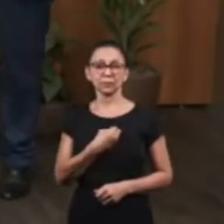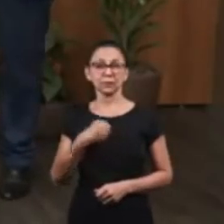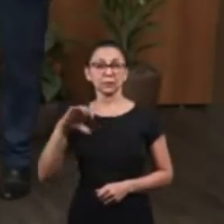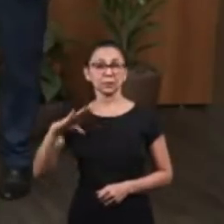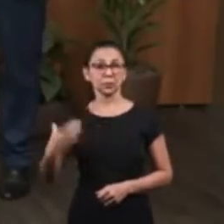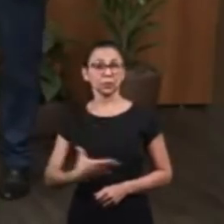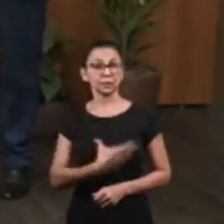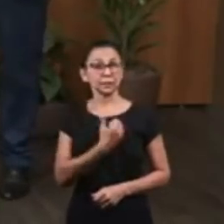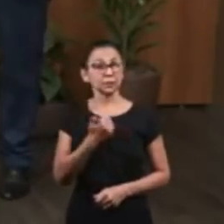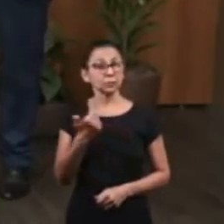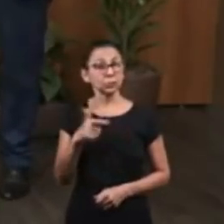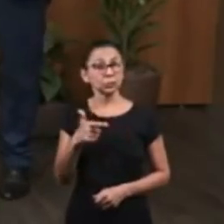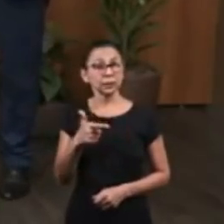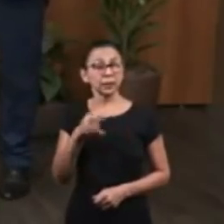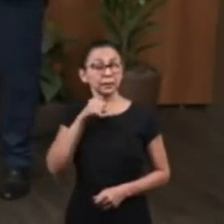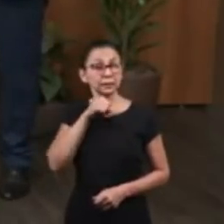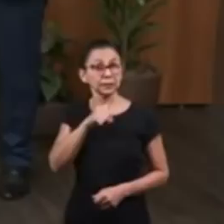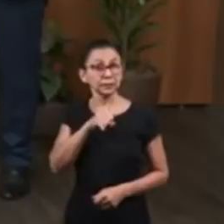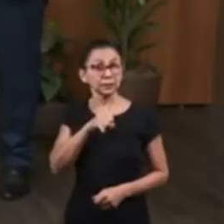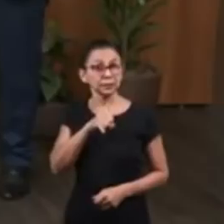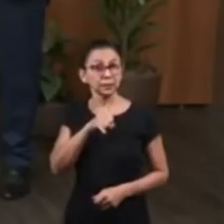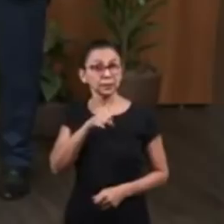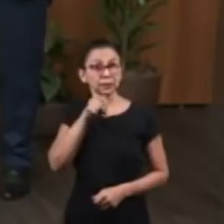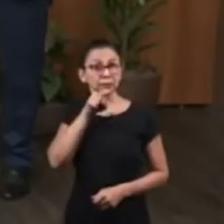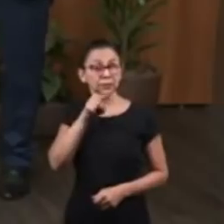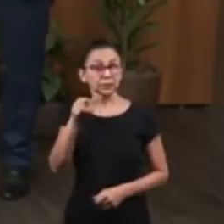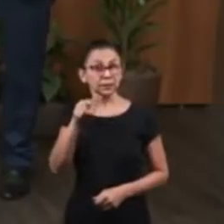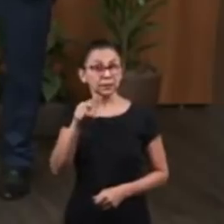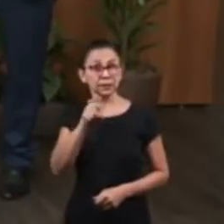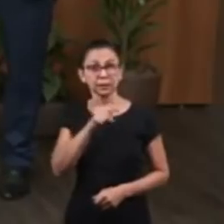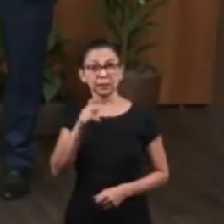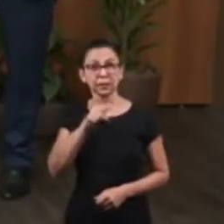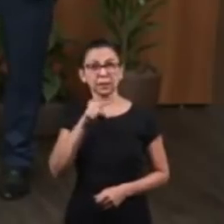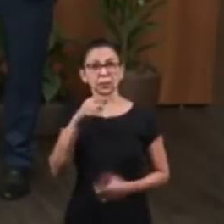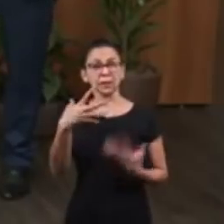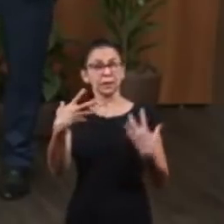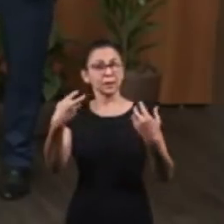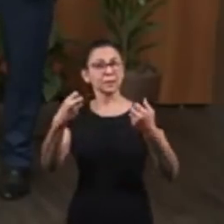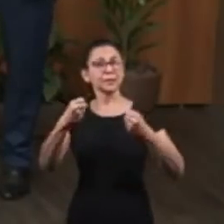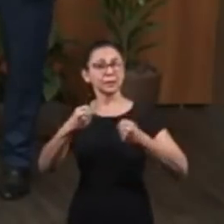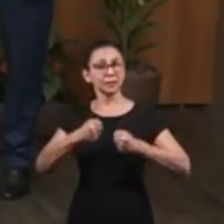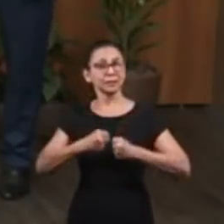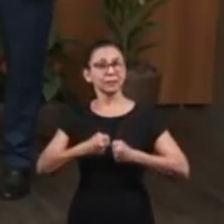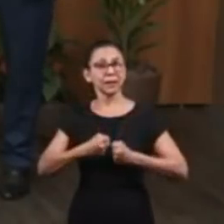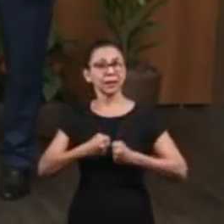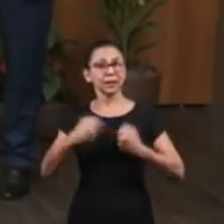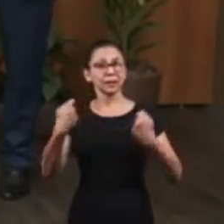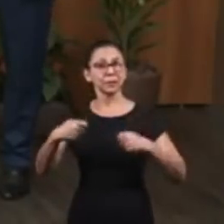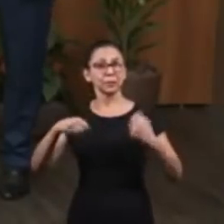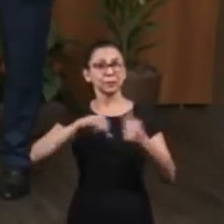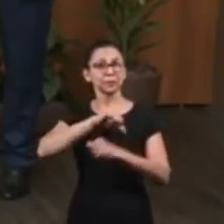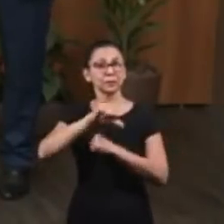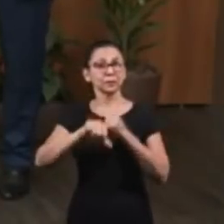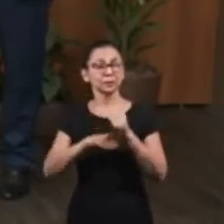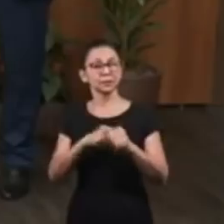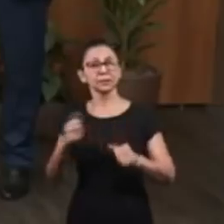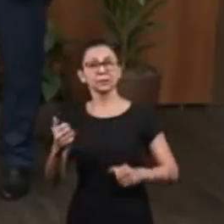salvation if man does not recognize the need for a new birth,